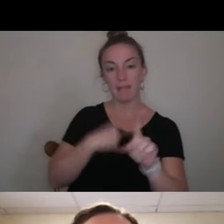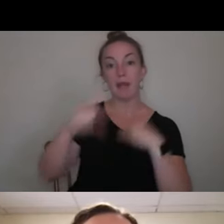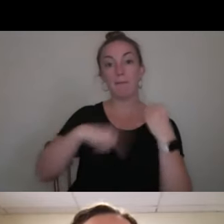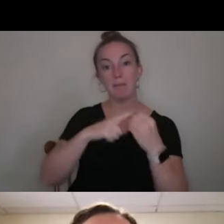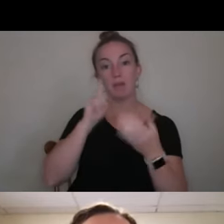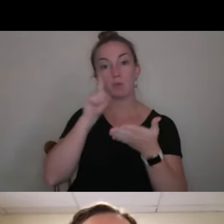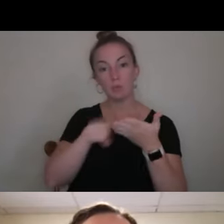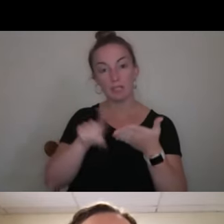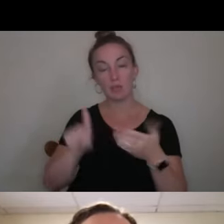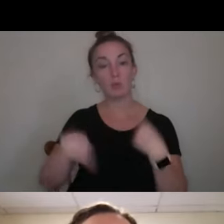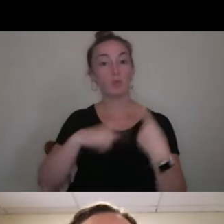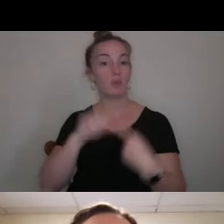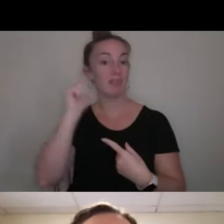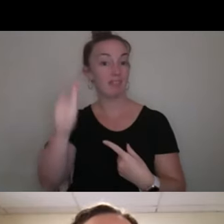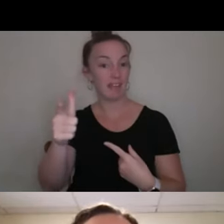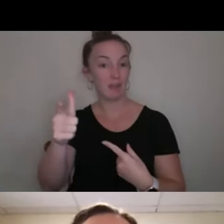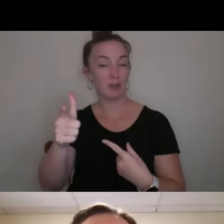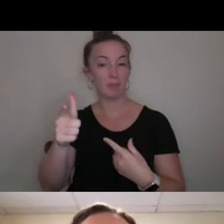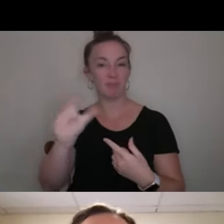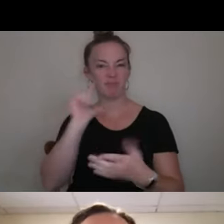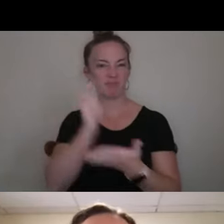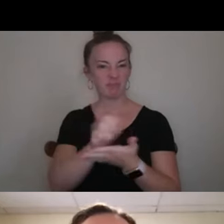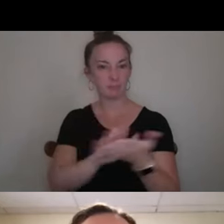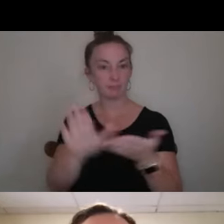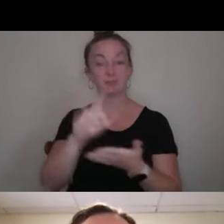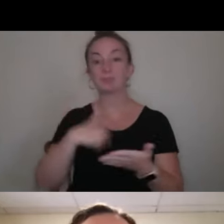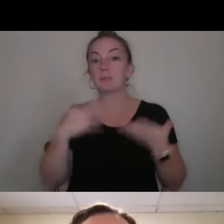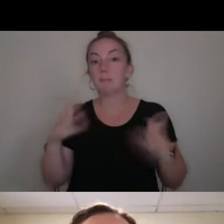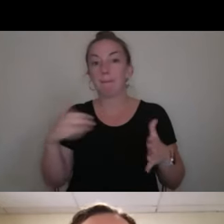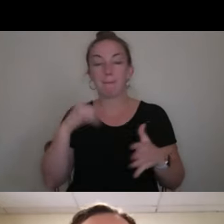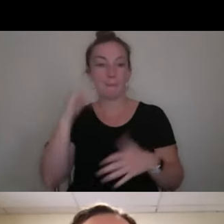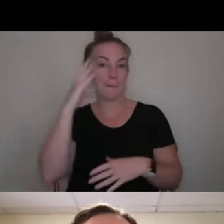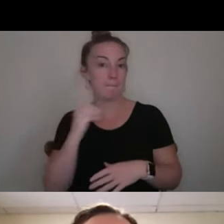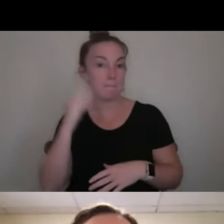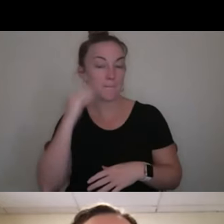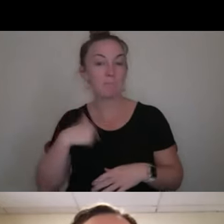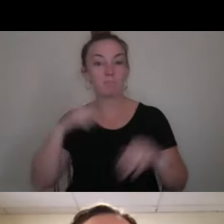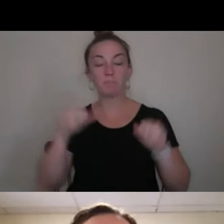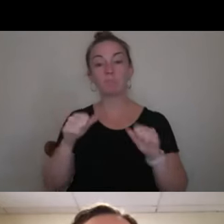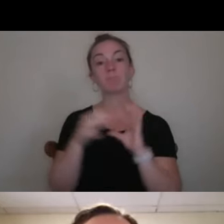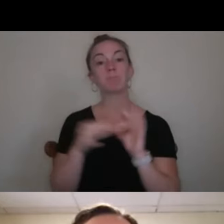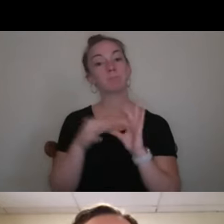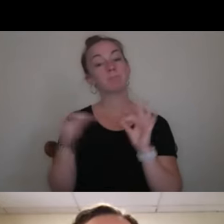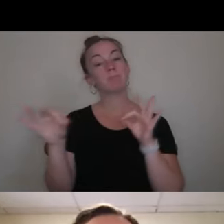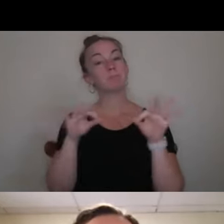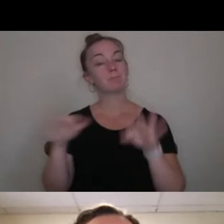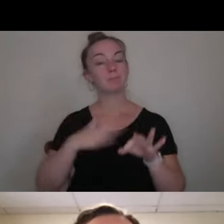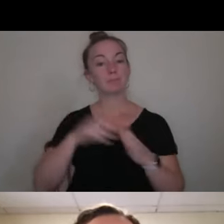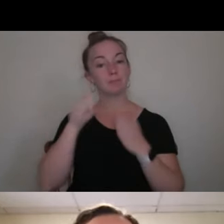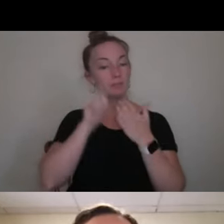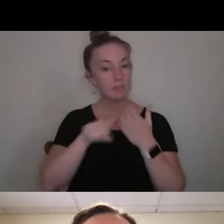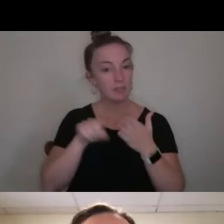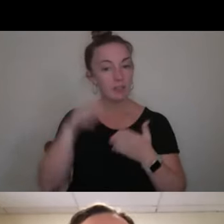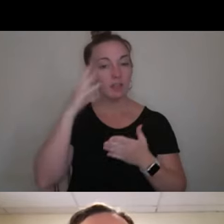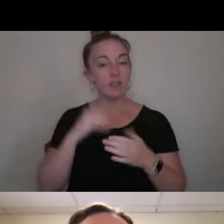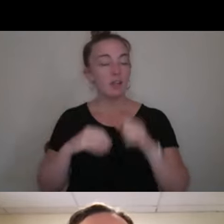past college, I have that hands on experience and I have that ability to talk about my research experience and what I researched.